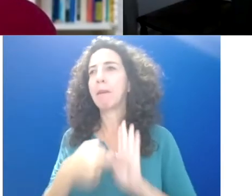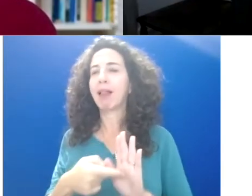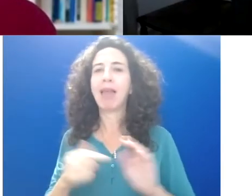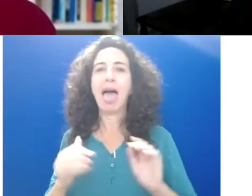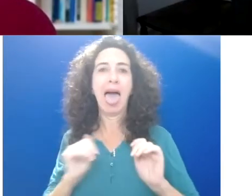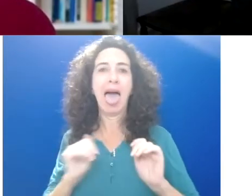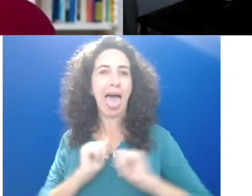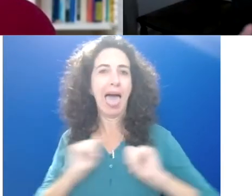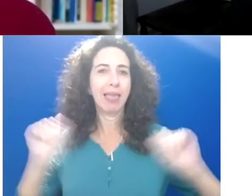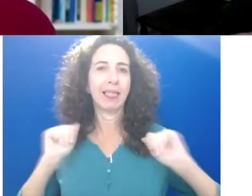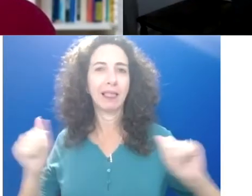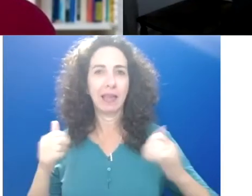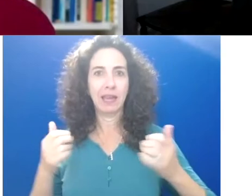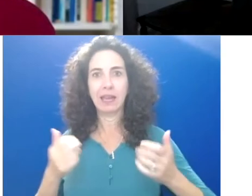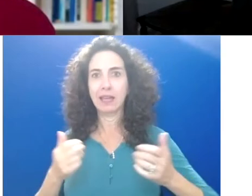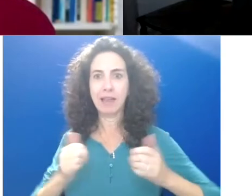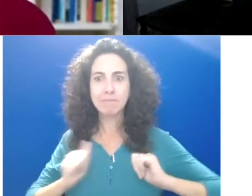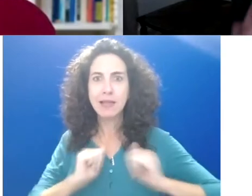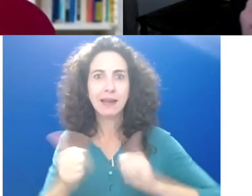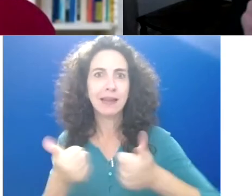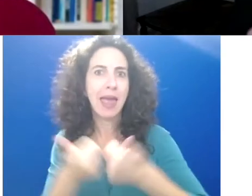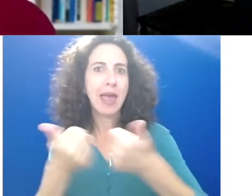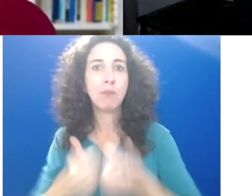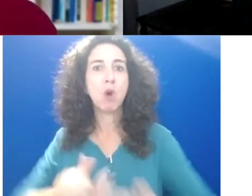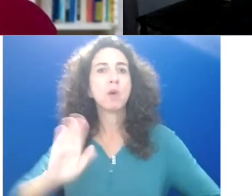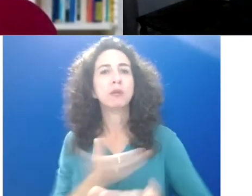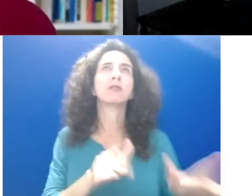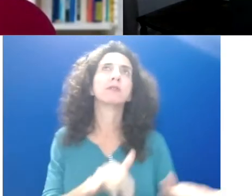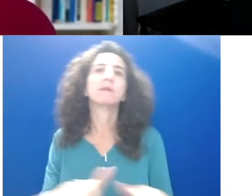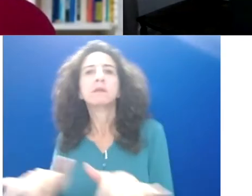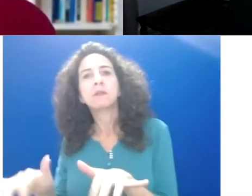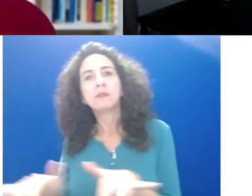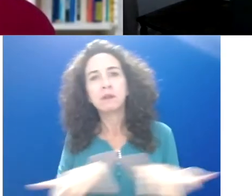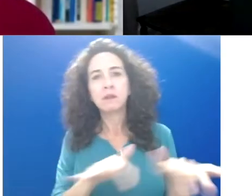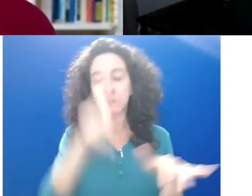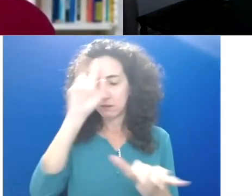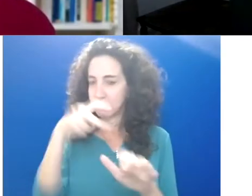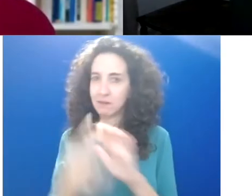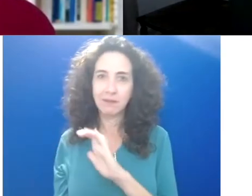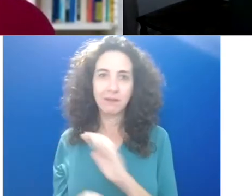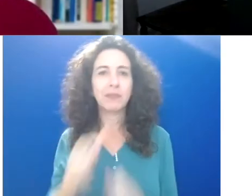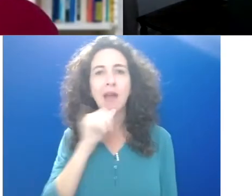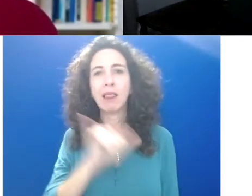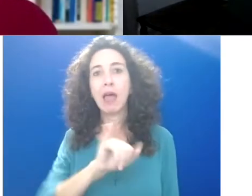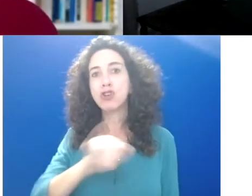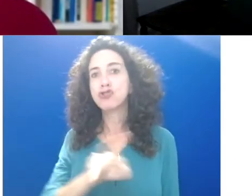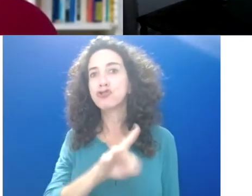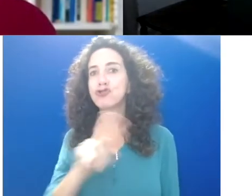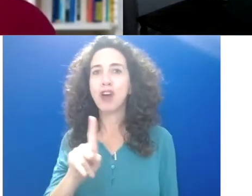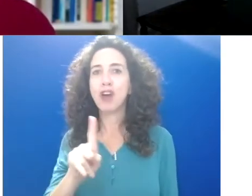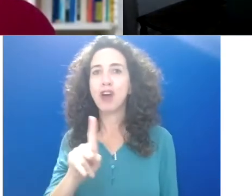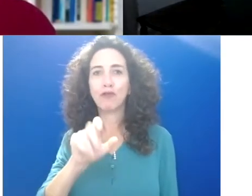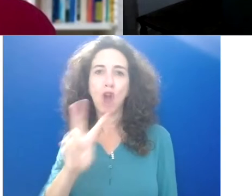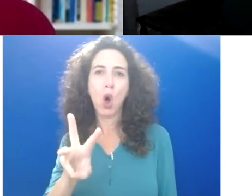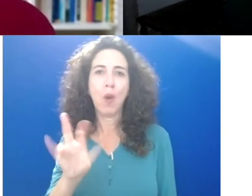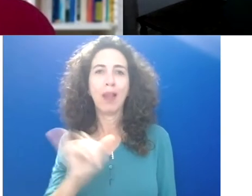who's playing music. It's very different from the junk flow, as it's called, that you get into of, say, you're scrolling through Instagram and, you know, sure, time is